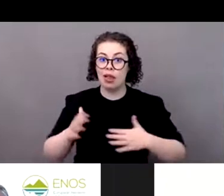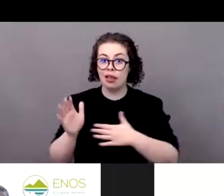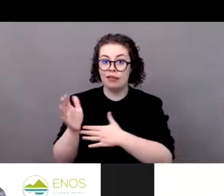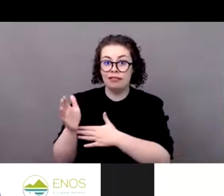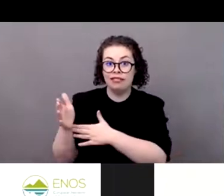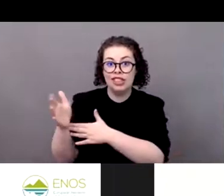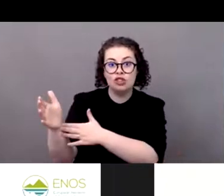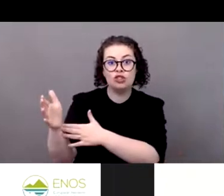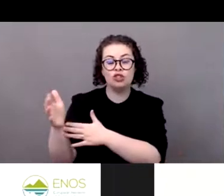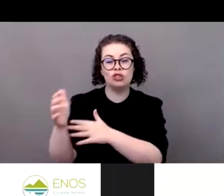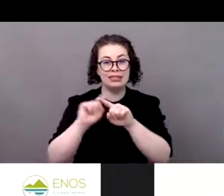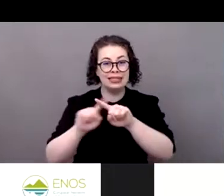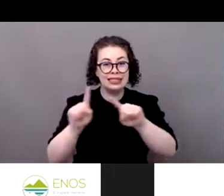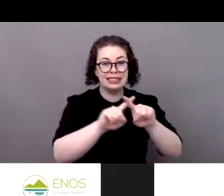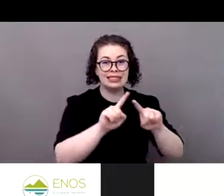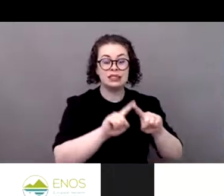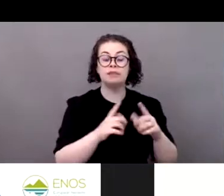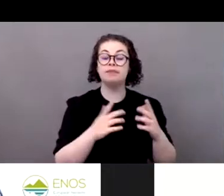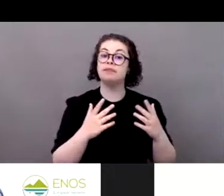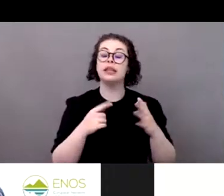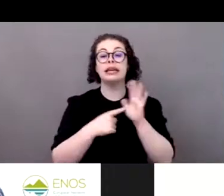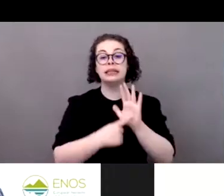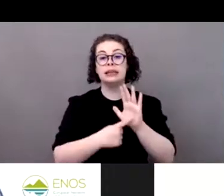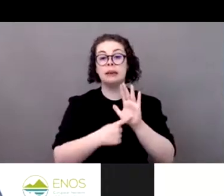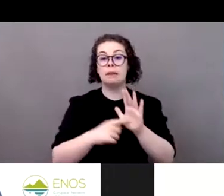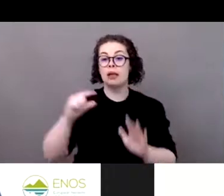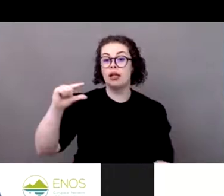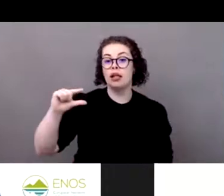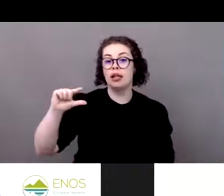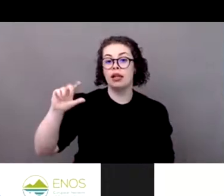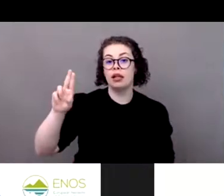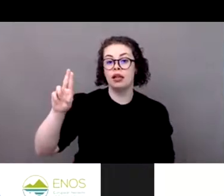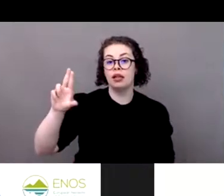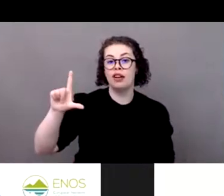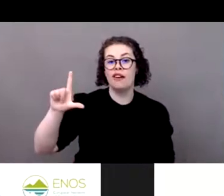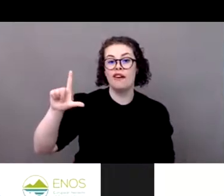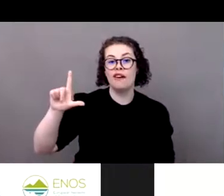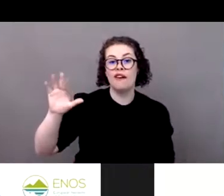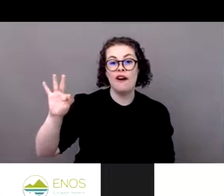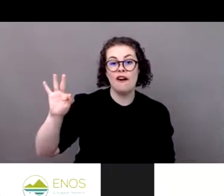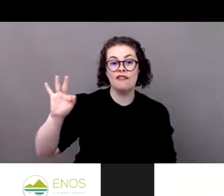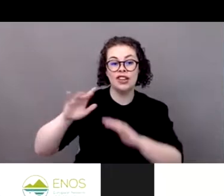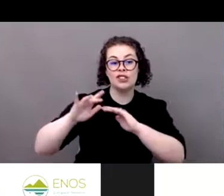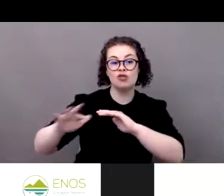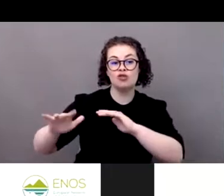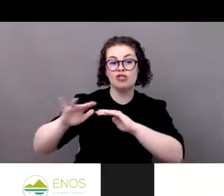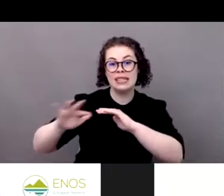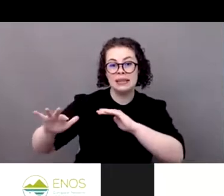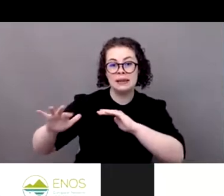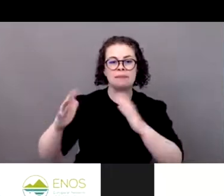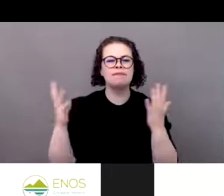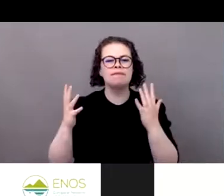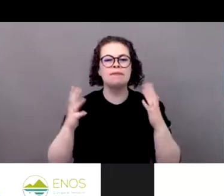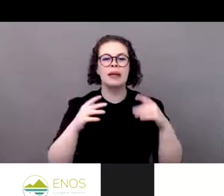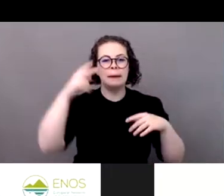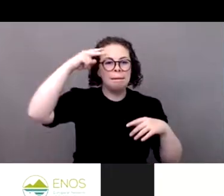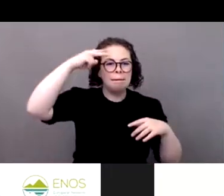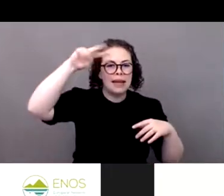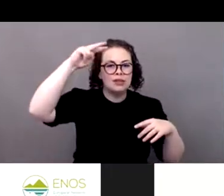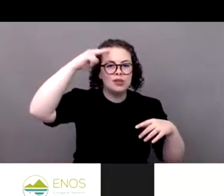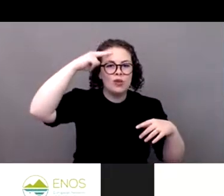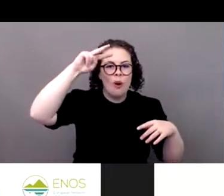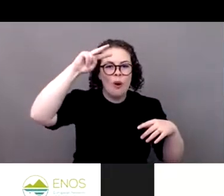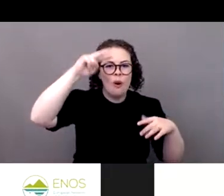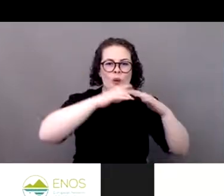Stream, less waves and less spots on which surfers, it's pretty automatic. There are